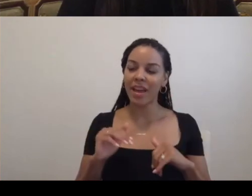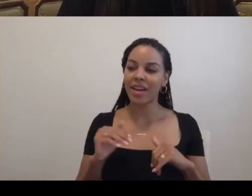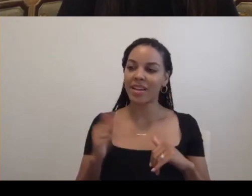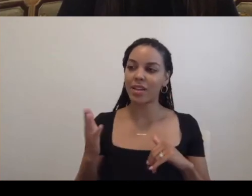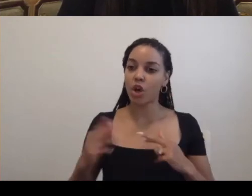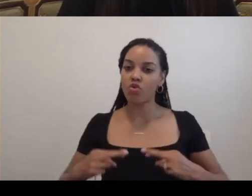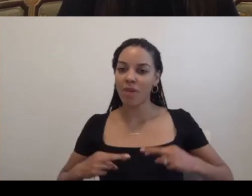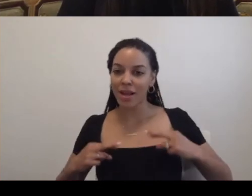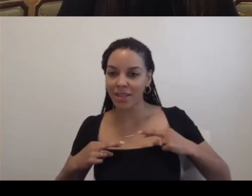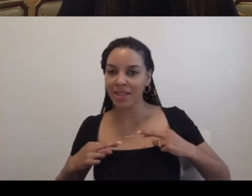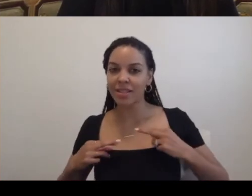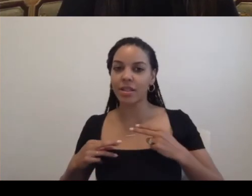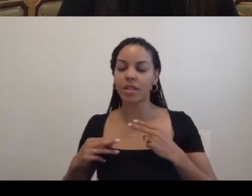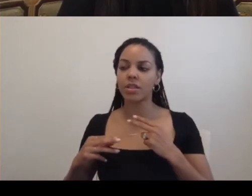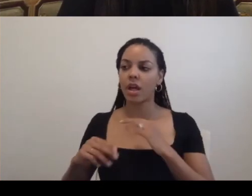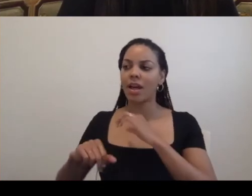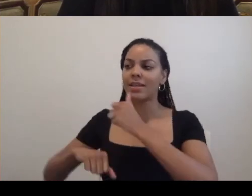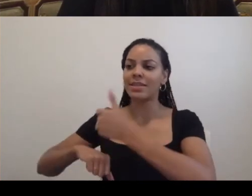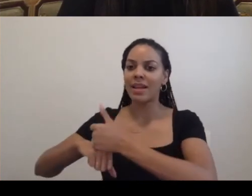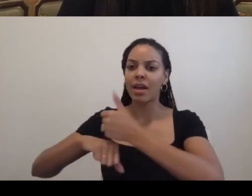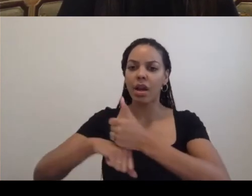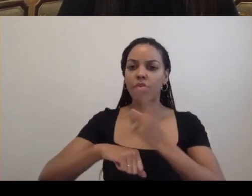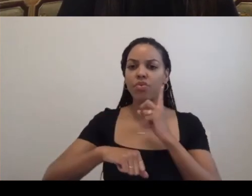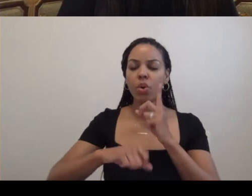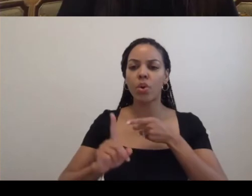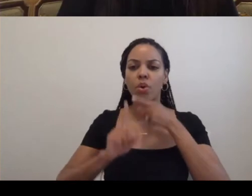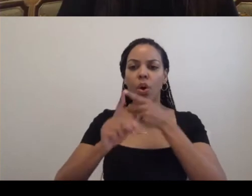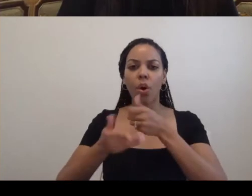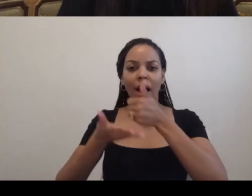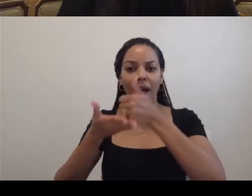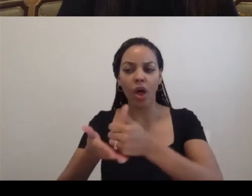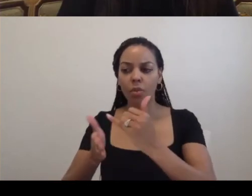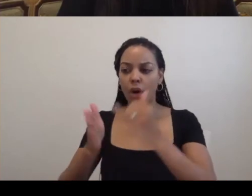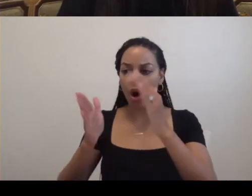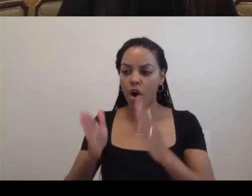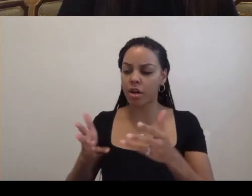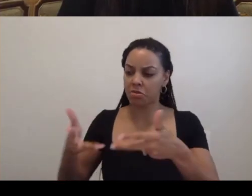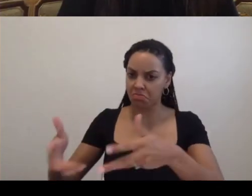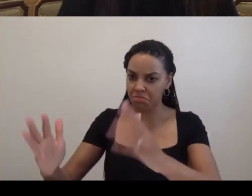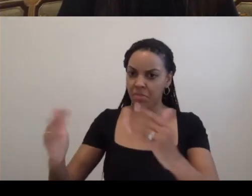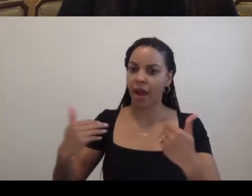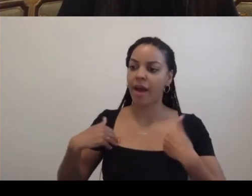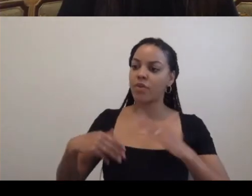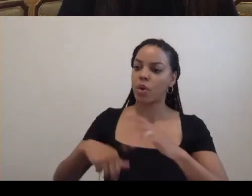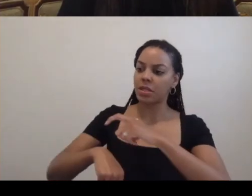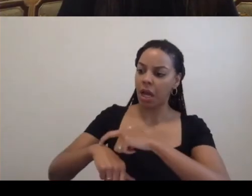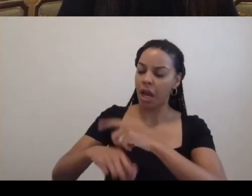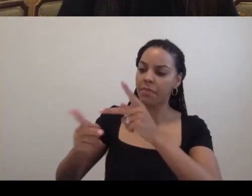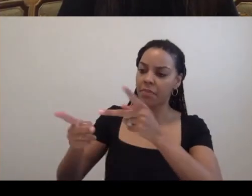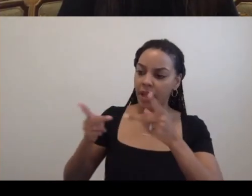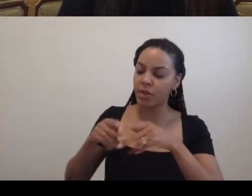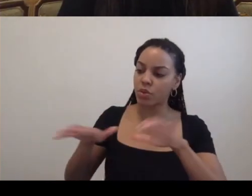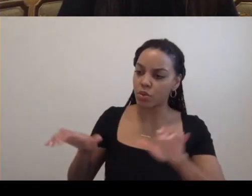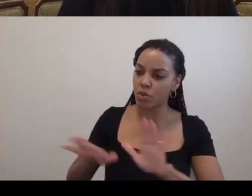residencies that are set up to help, to let artists have their time and space to do things, but with a lot of